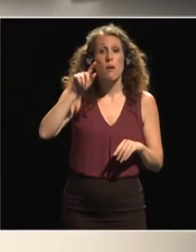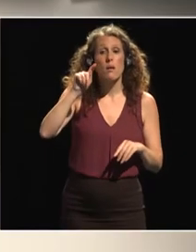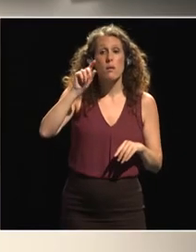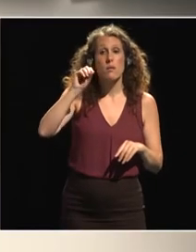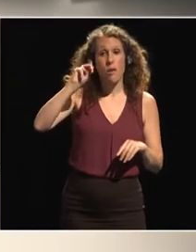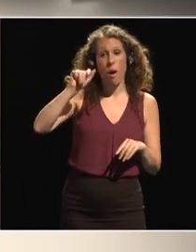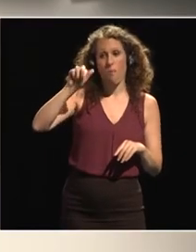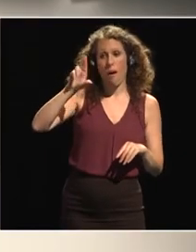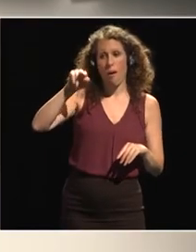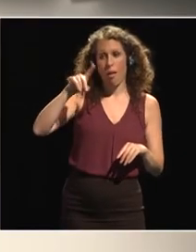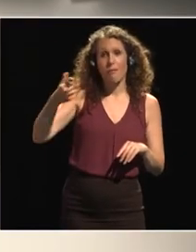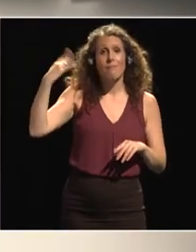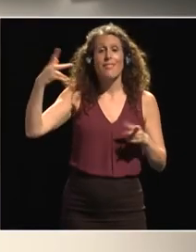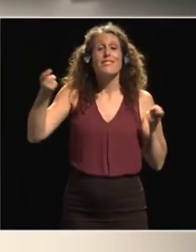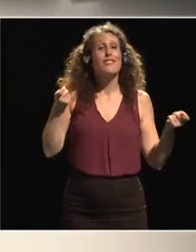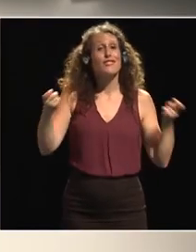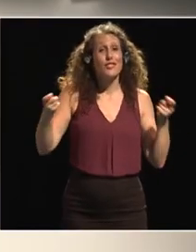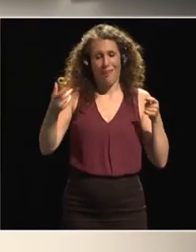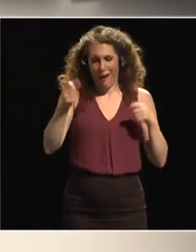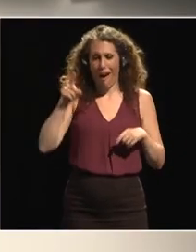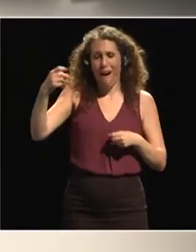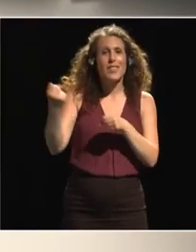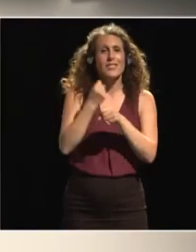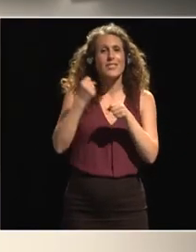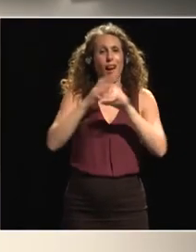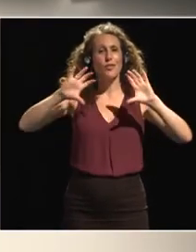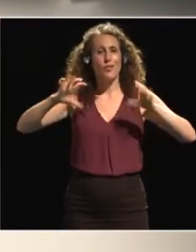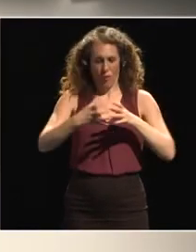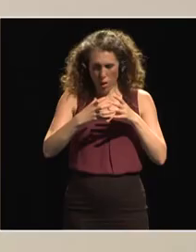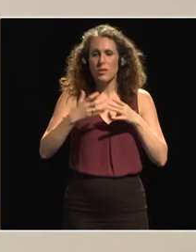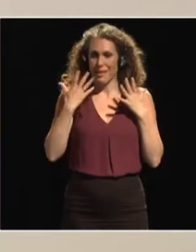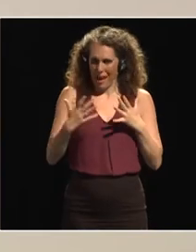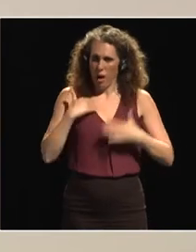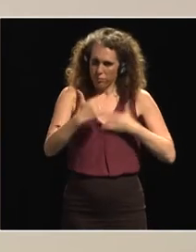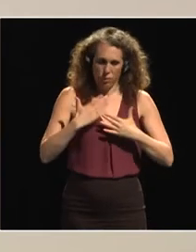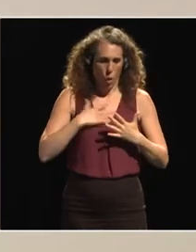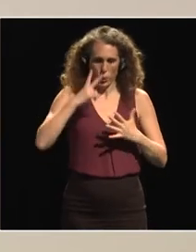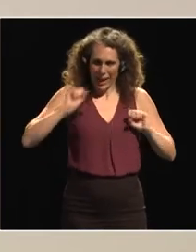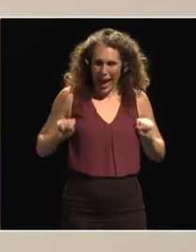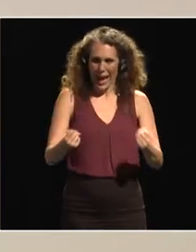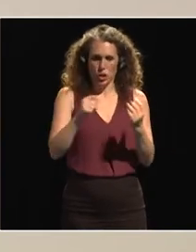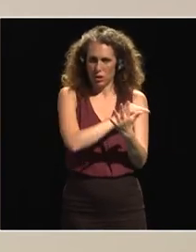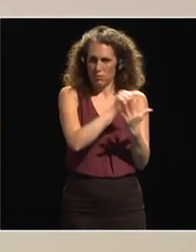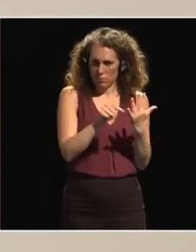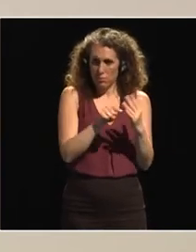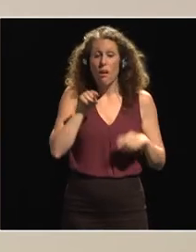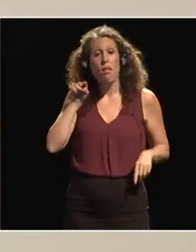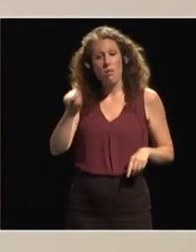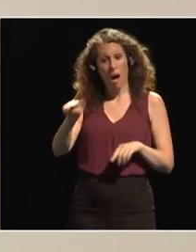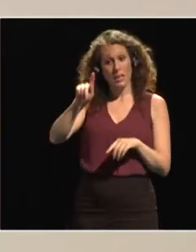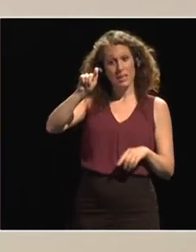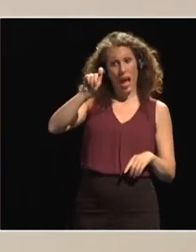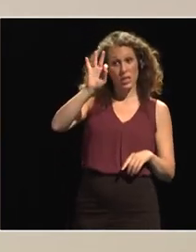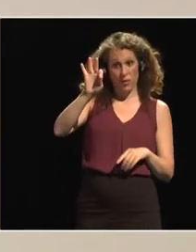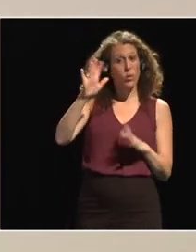that we have the rural Africa task force and we're bringing these ideas together for action now this task force is going to